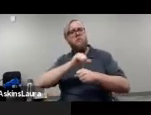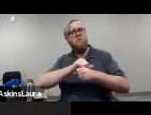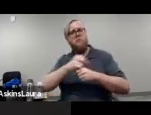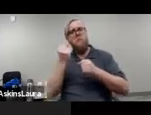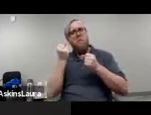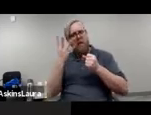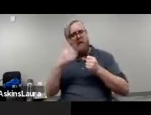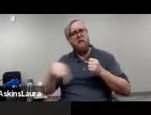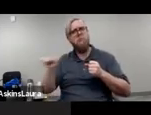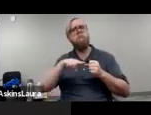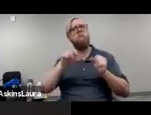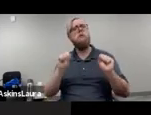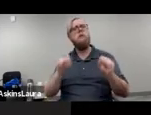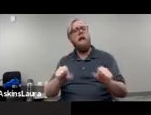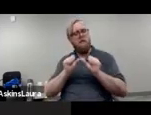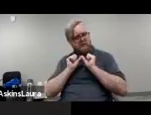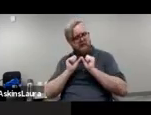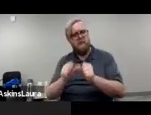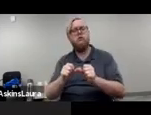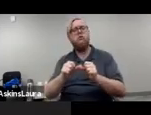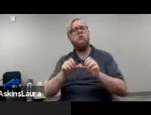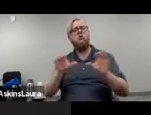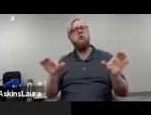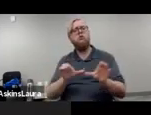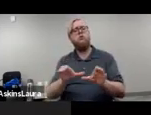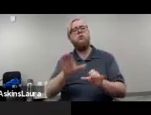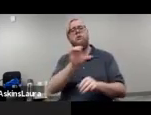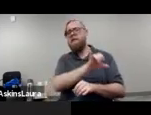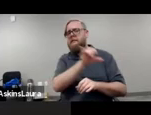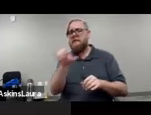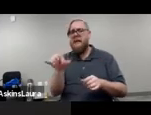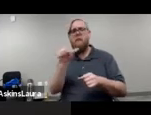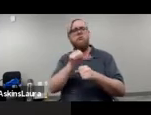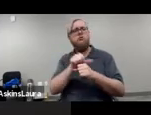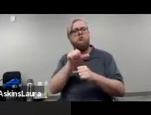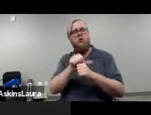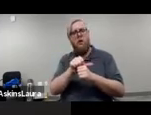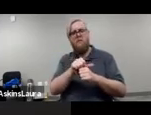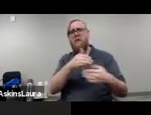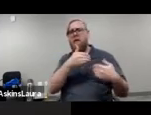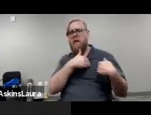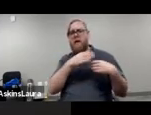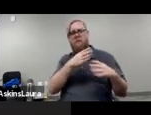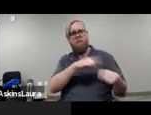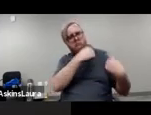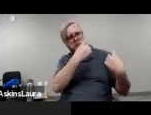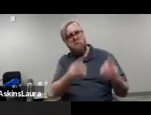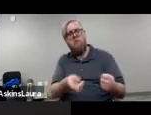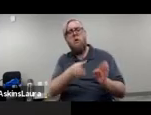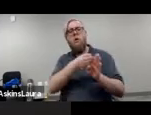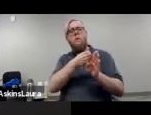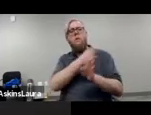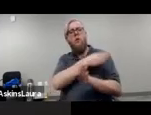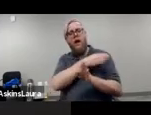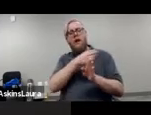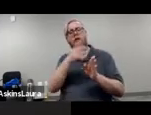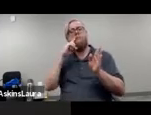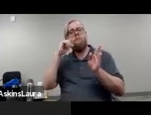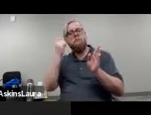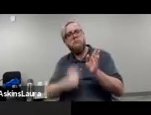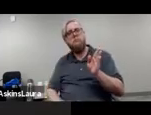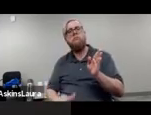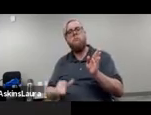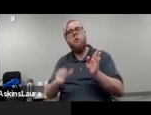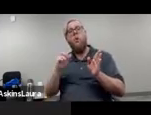either perform the same job that they did before they lost their vision or change into a new job.